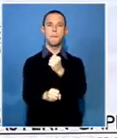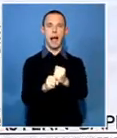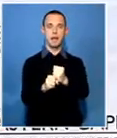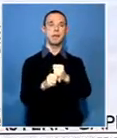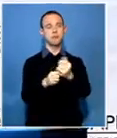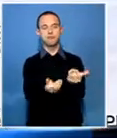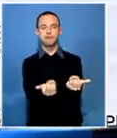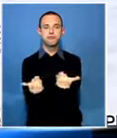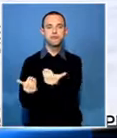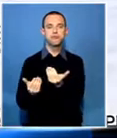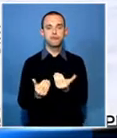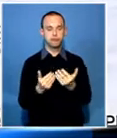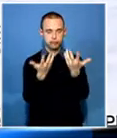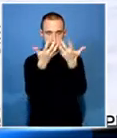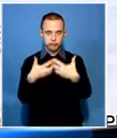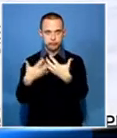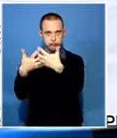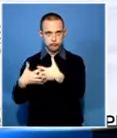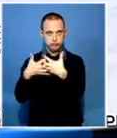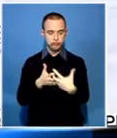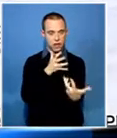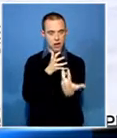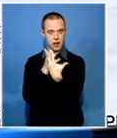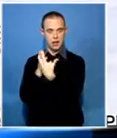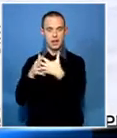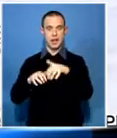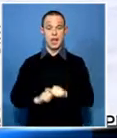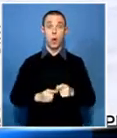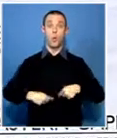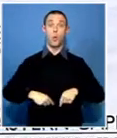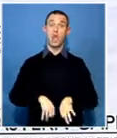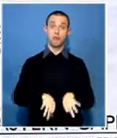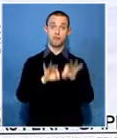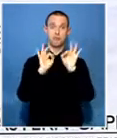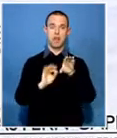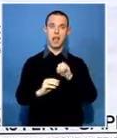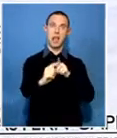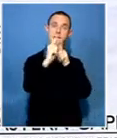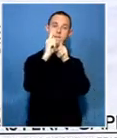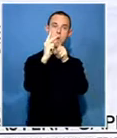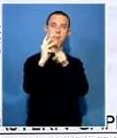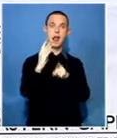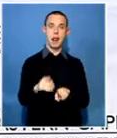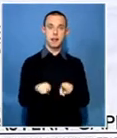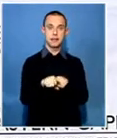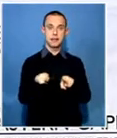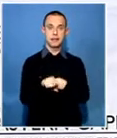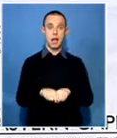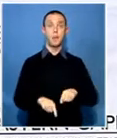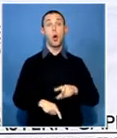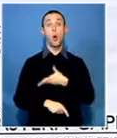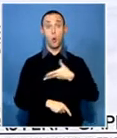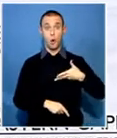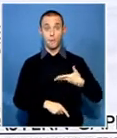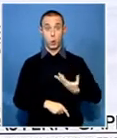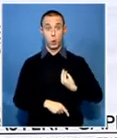that in order to improve alignment of functions in government, planning as well as the coordination of women, youth and